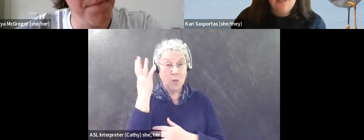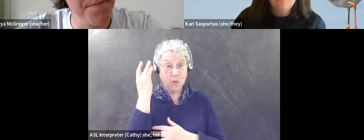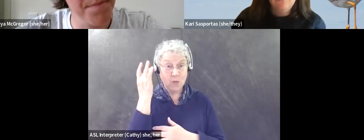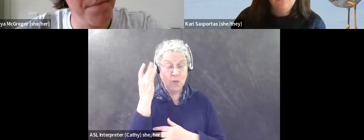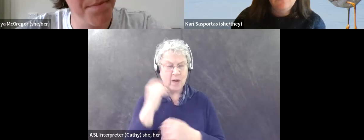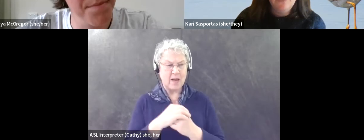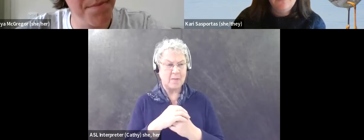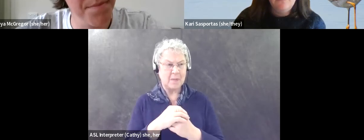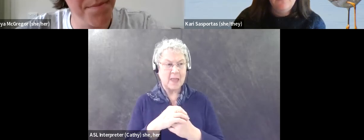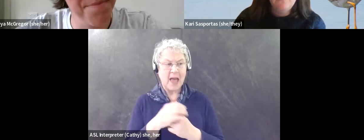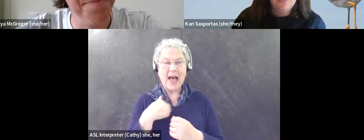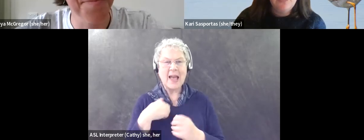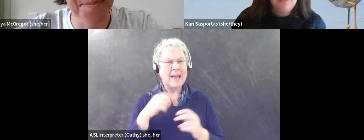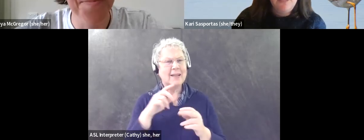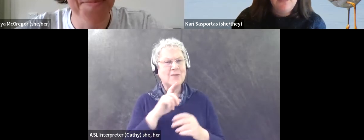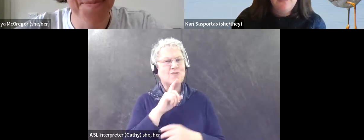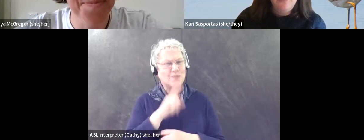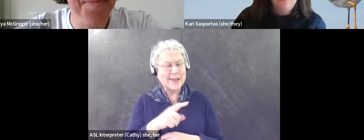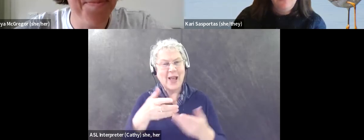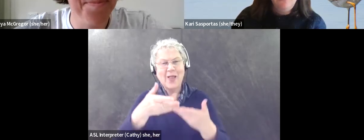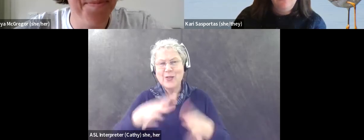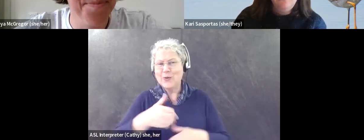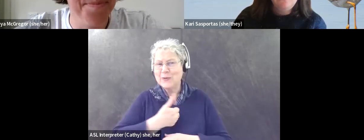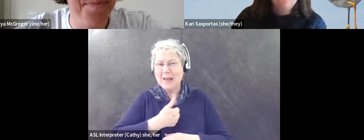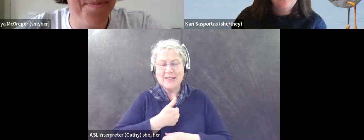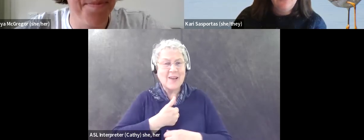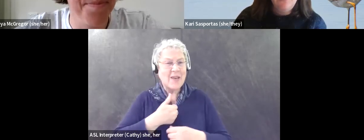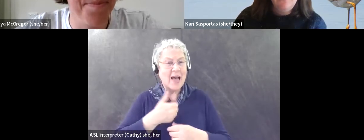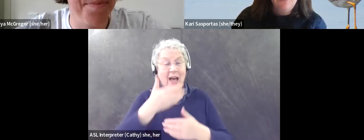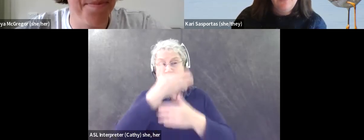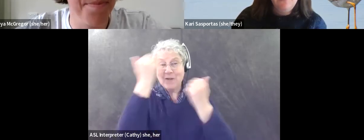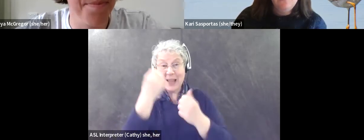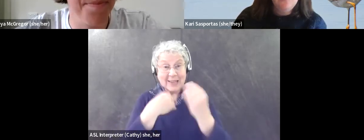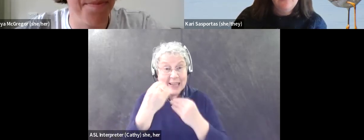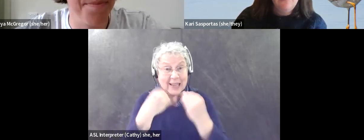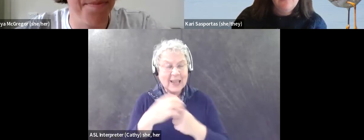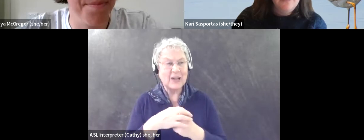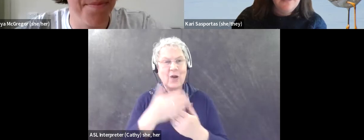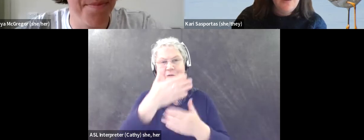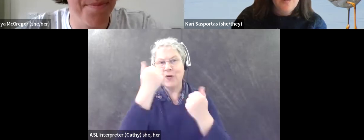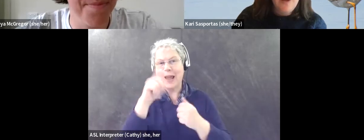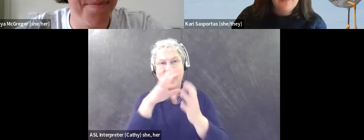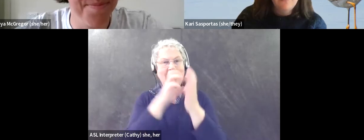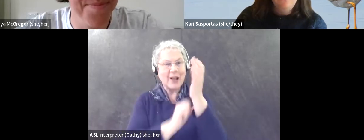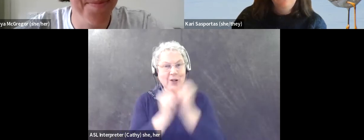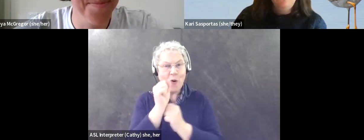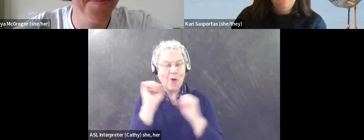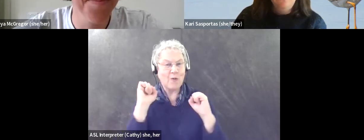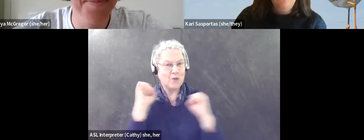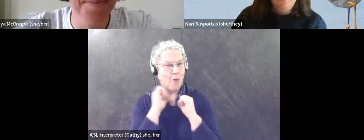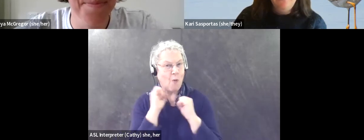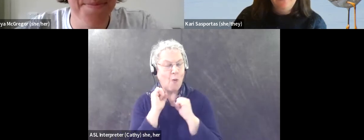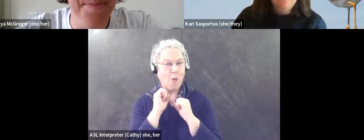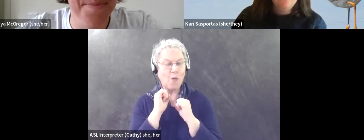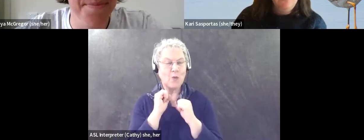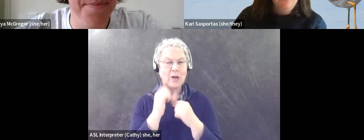entirely lose myself and forget to eat and forget that I need to put on gloves in this cold weather. Um,